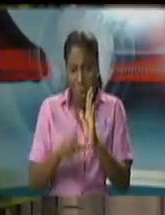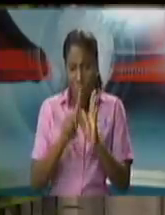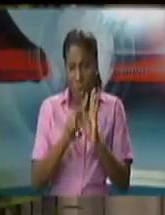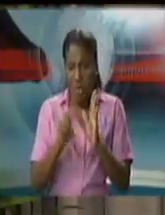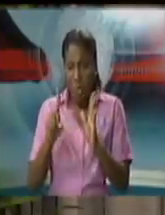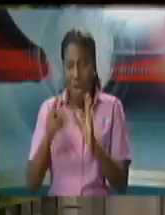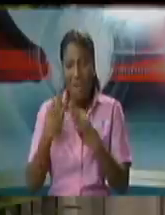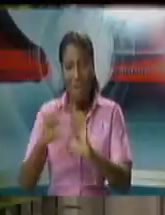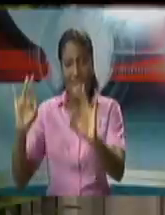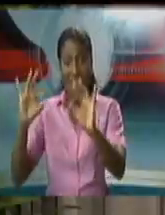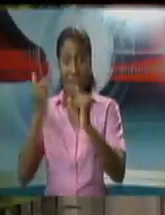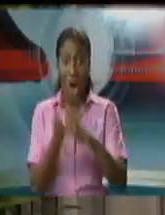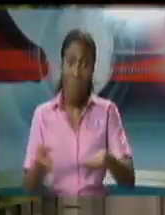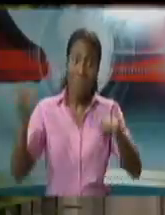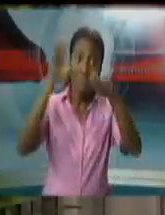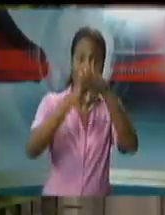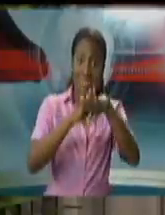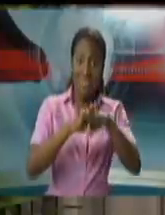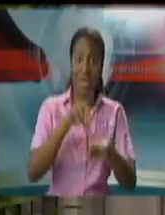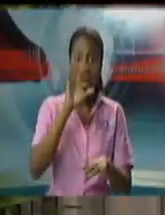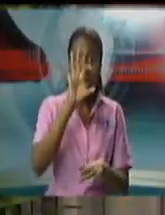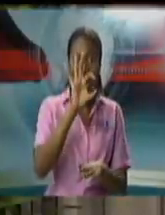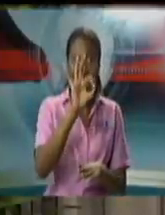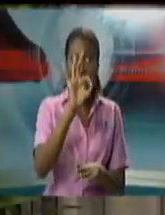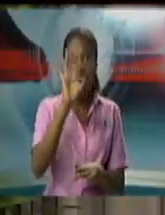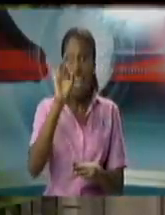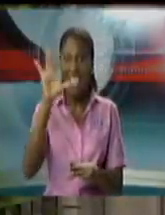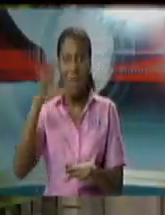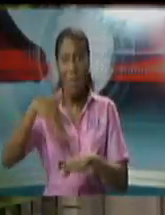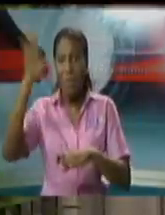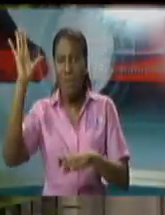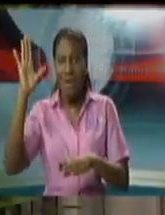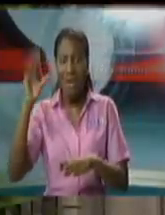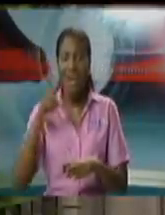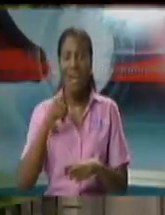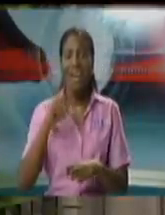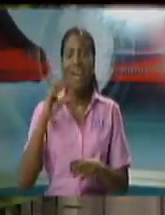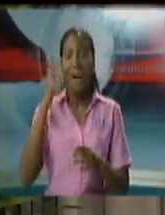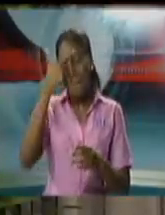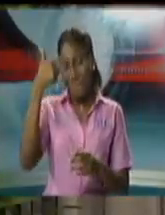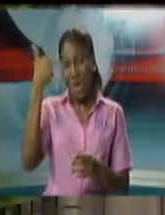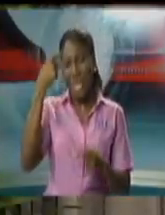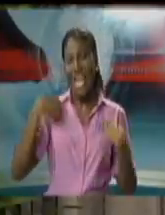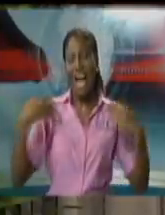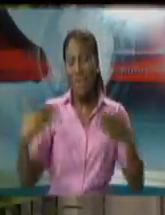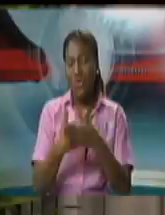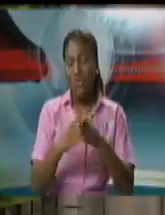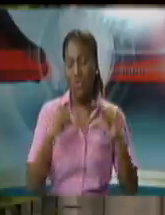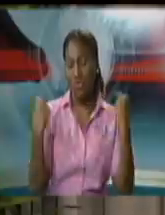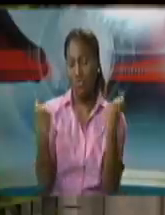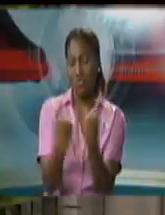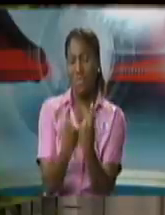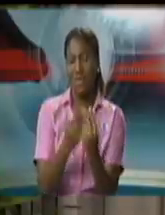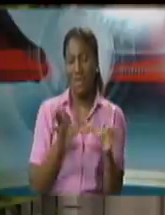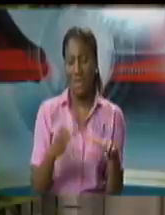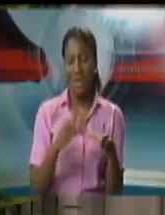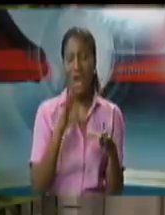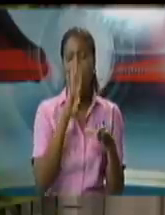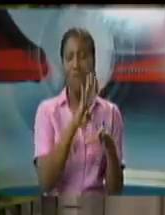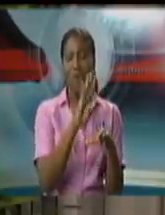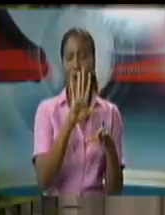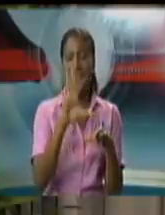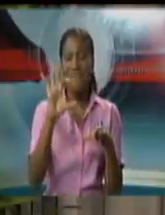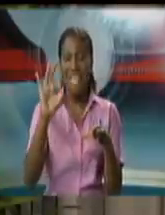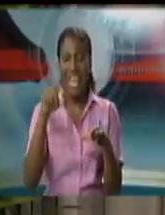of a new category eight which is now about to go into the court that's the number of 459 so without that